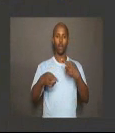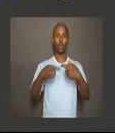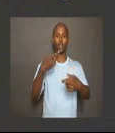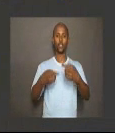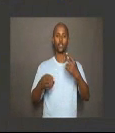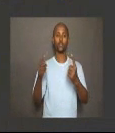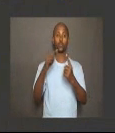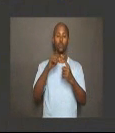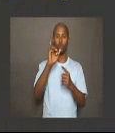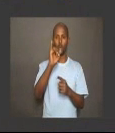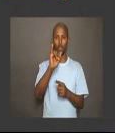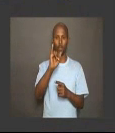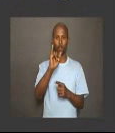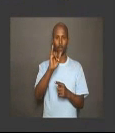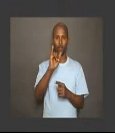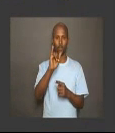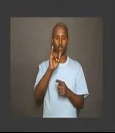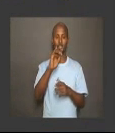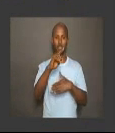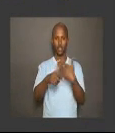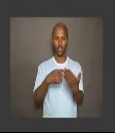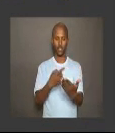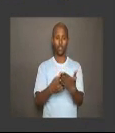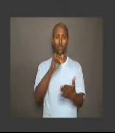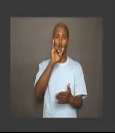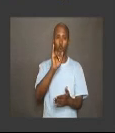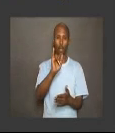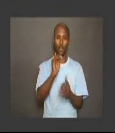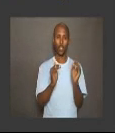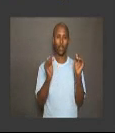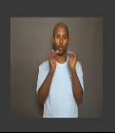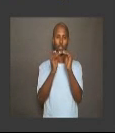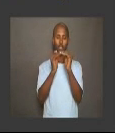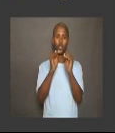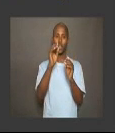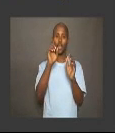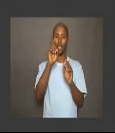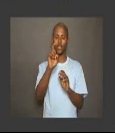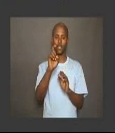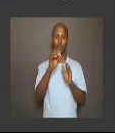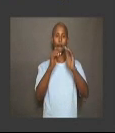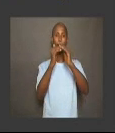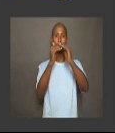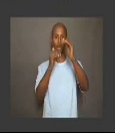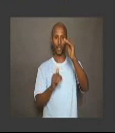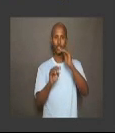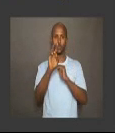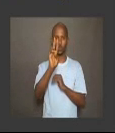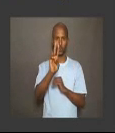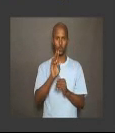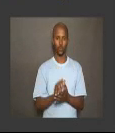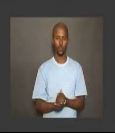to Y, such that Y equals X minus 2.